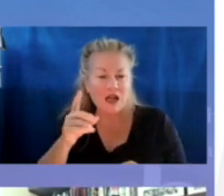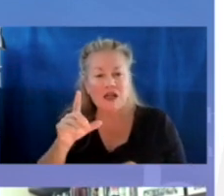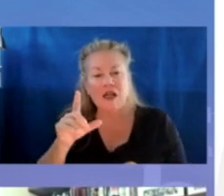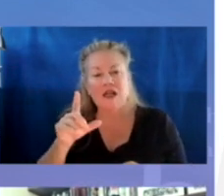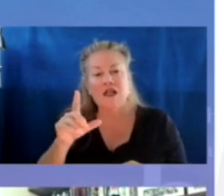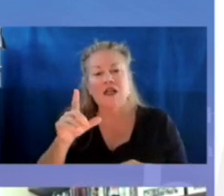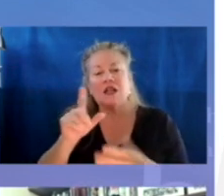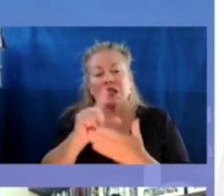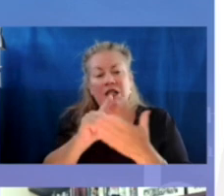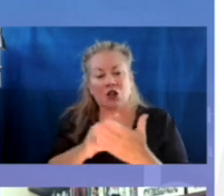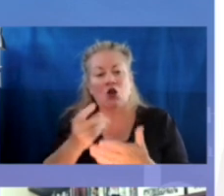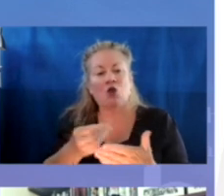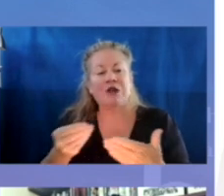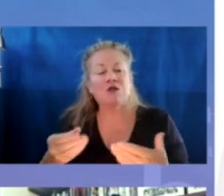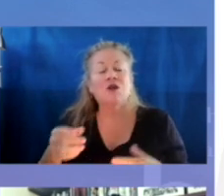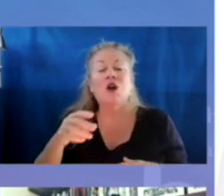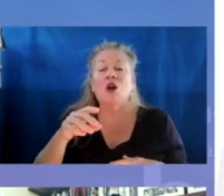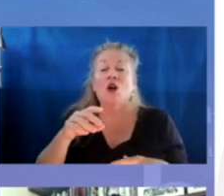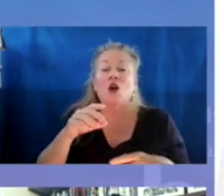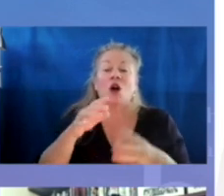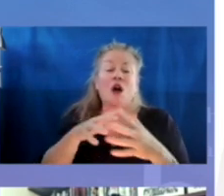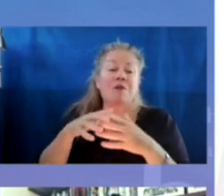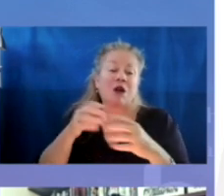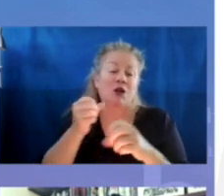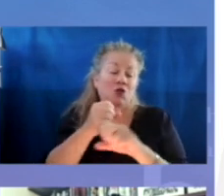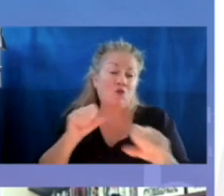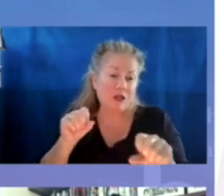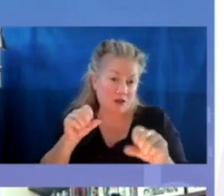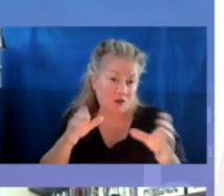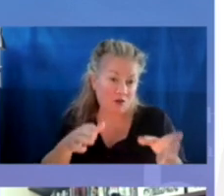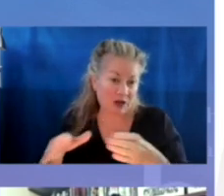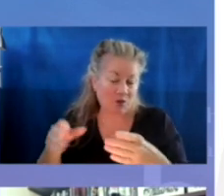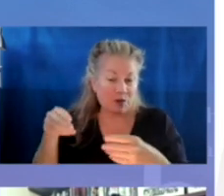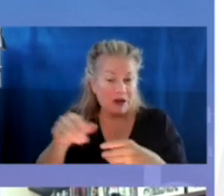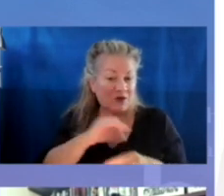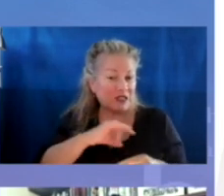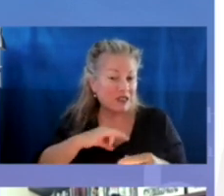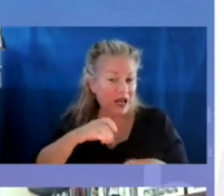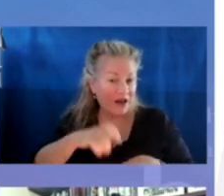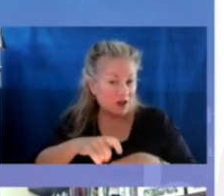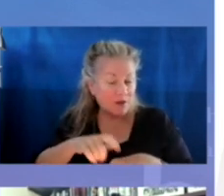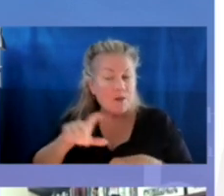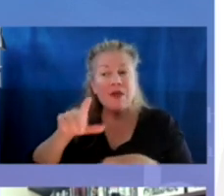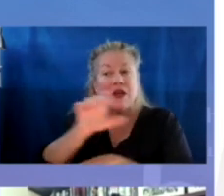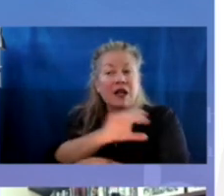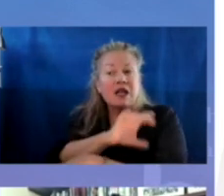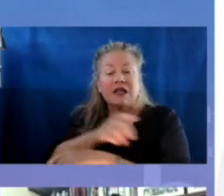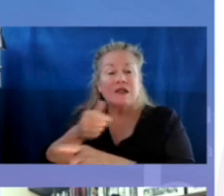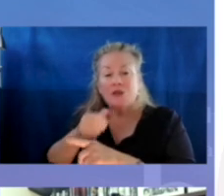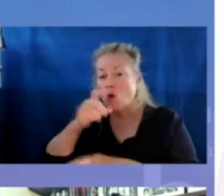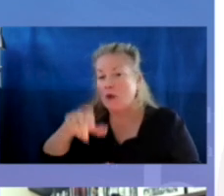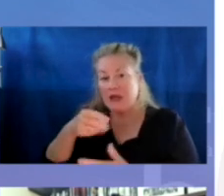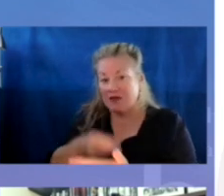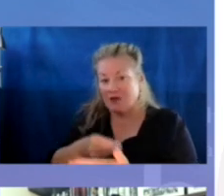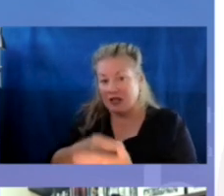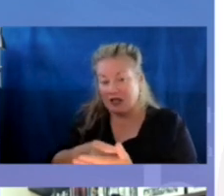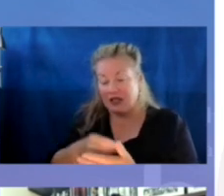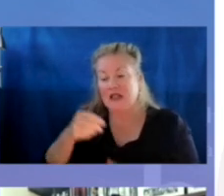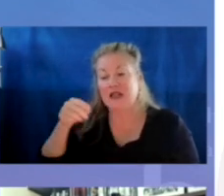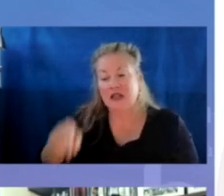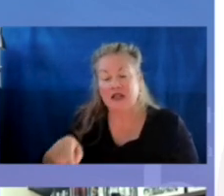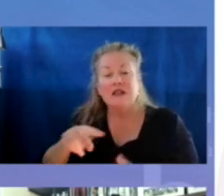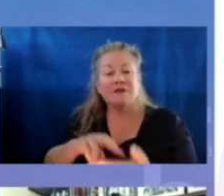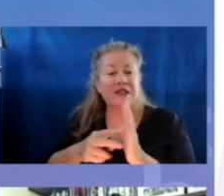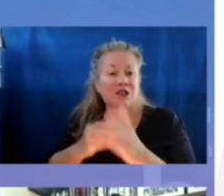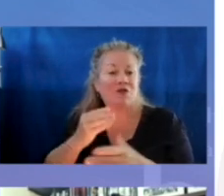resources. The American Rescue Plan funds will pay for staff time during the clinics, but the clinics themselves don't need the funding, and this is going to make